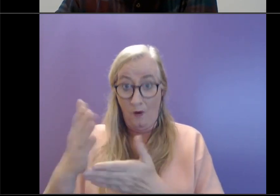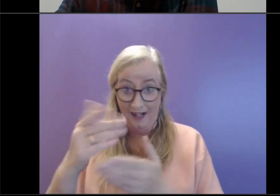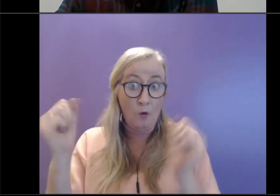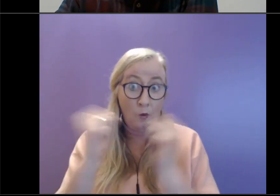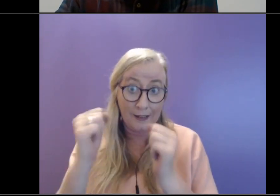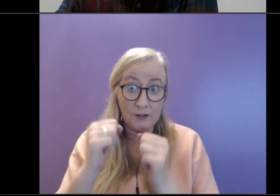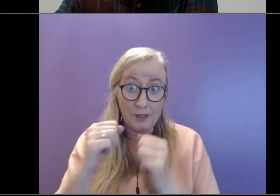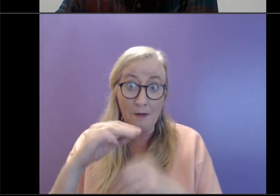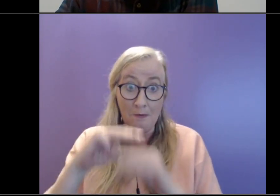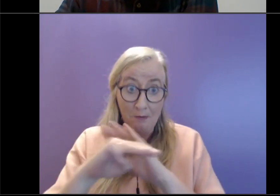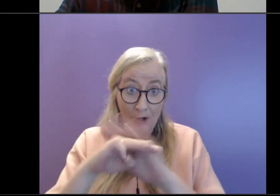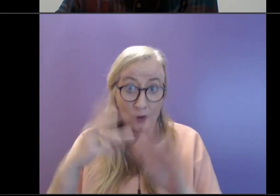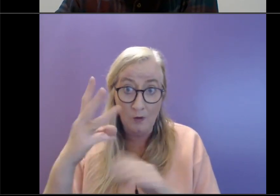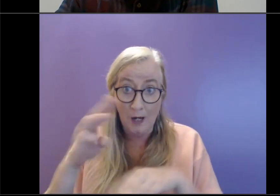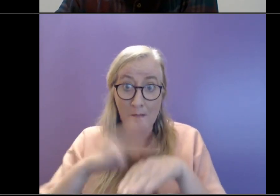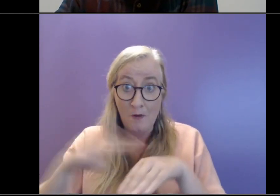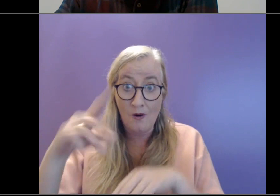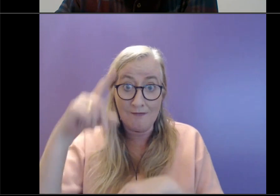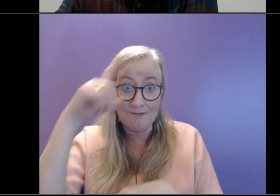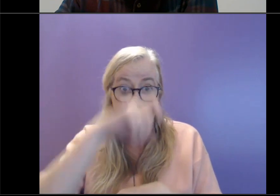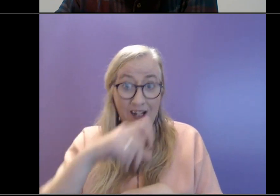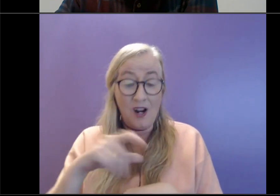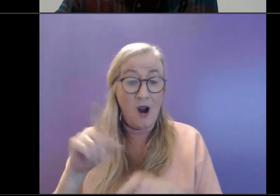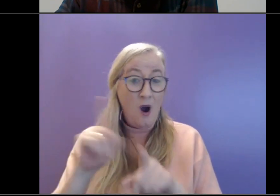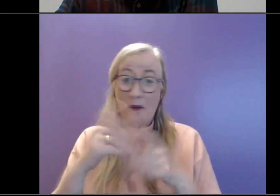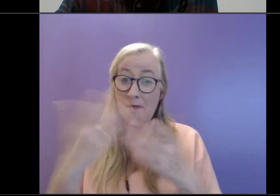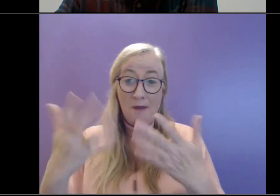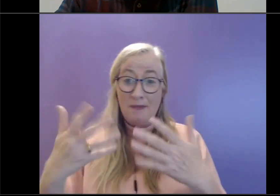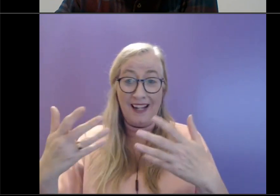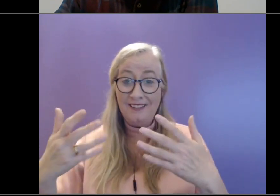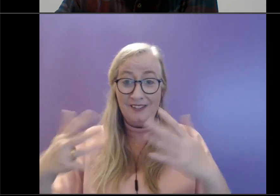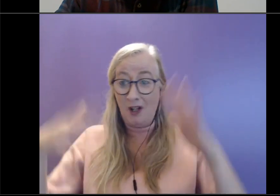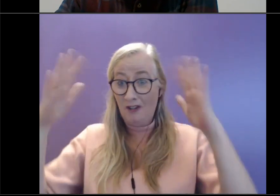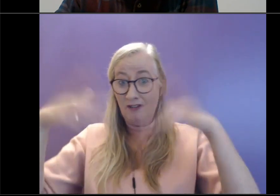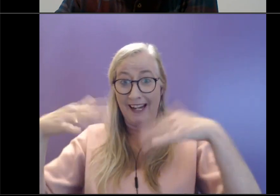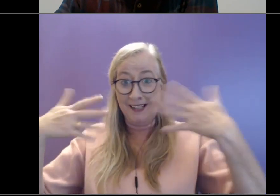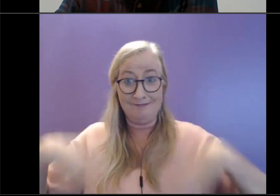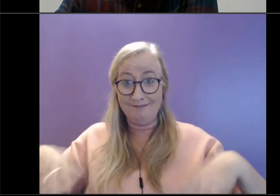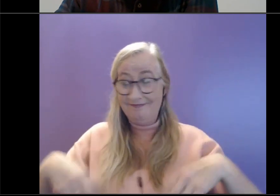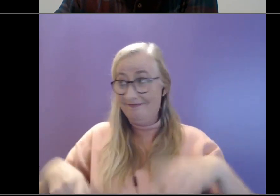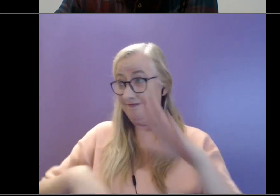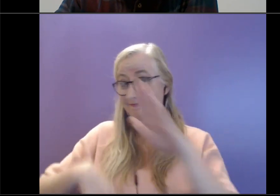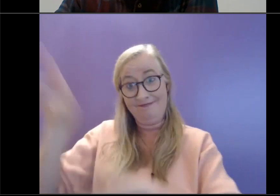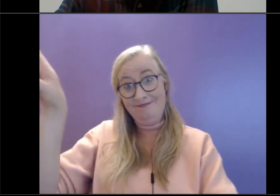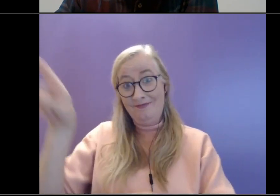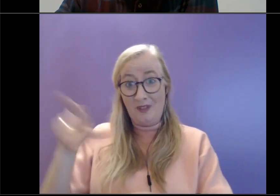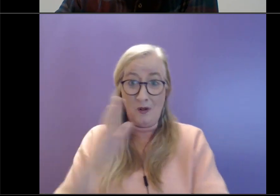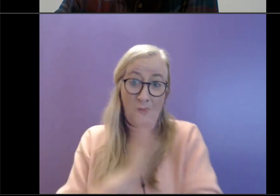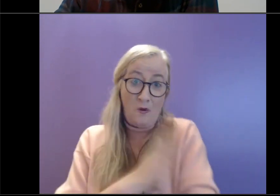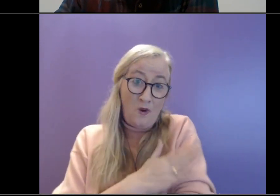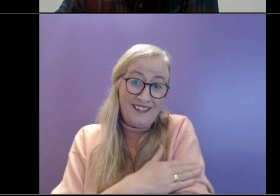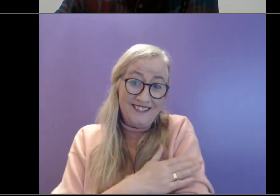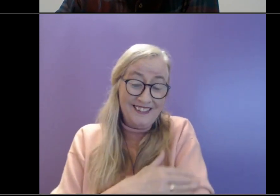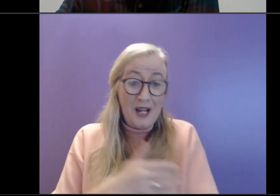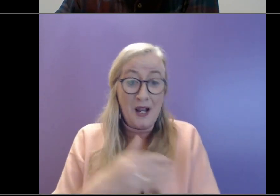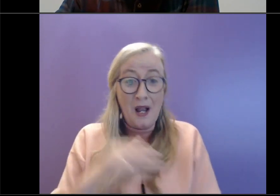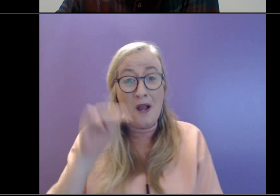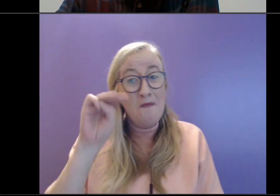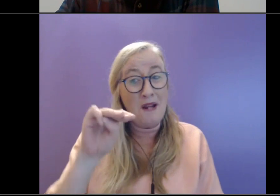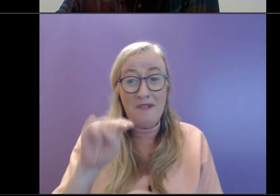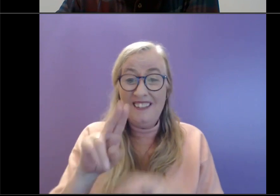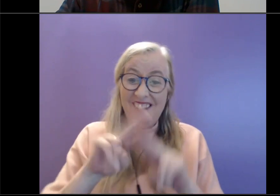mentioned throwing on the rain gear or the wet gear and going out for a walk, the reality of it is that that's not going to feel like the right thing to do sometimes.